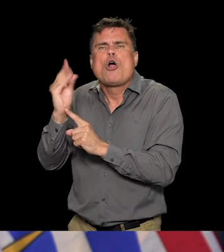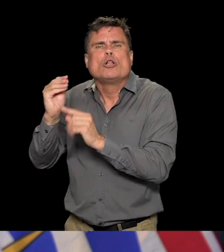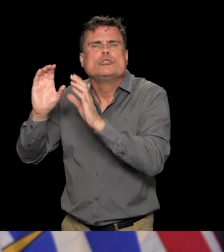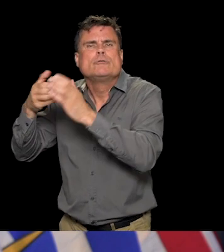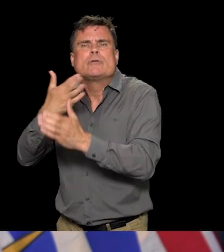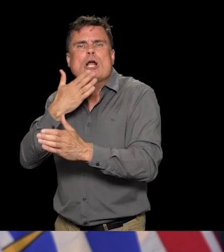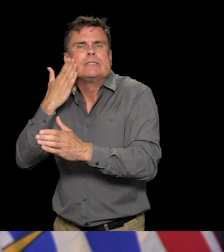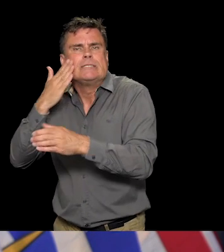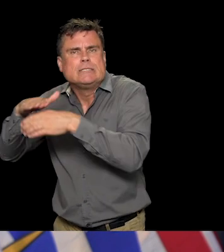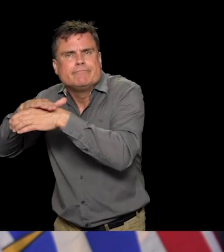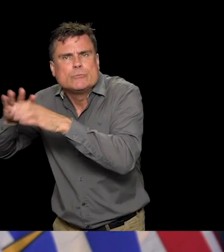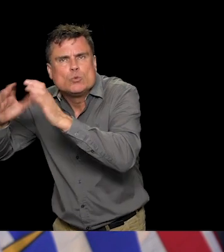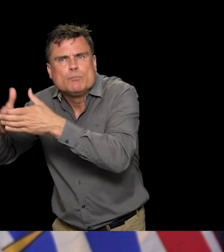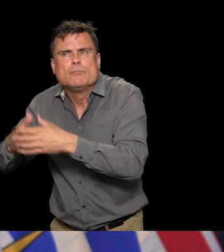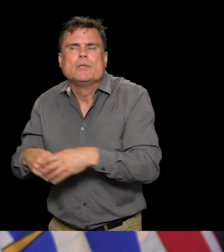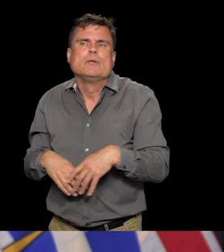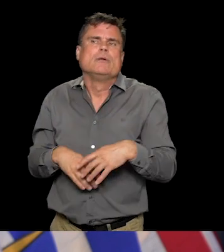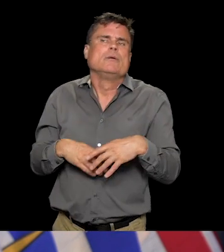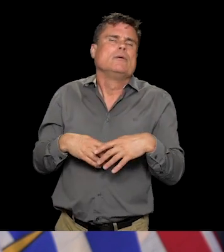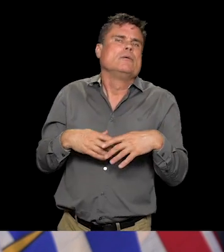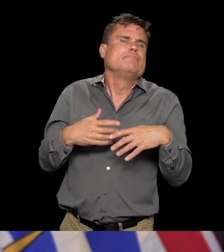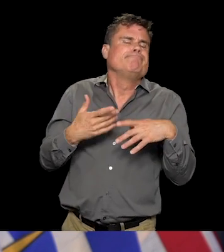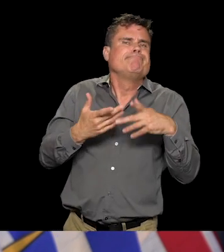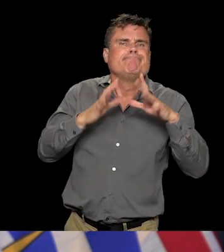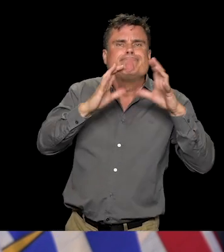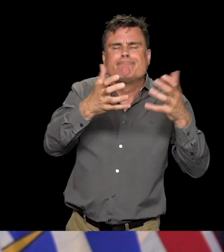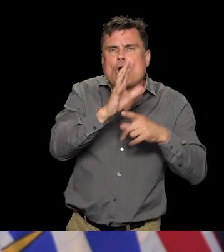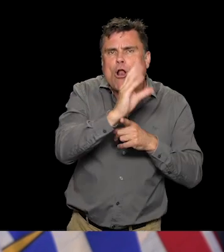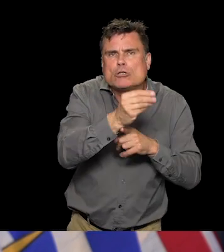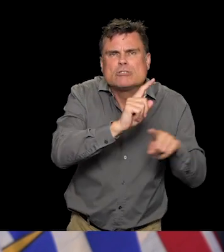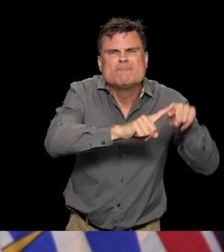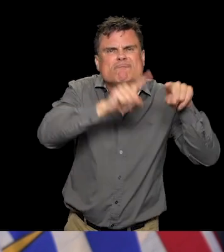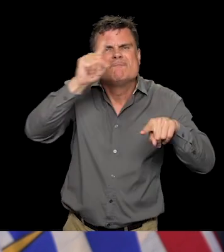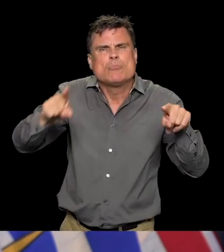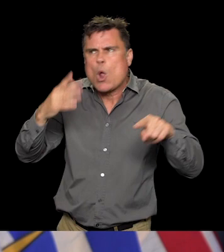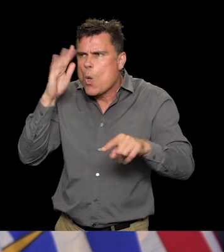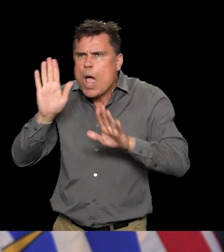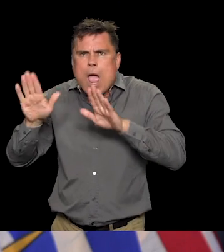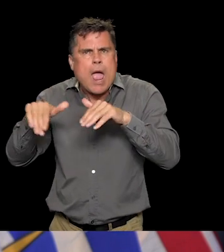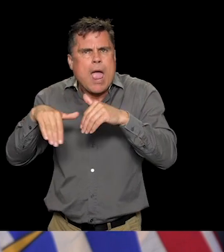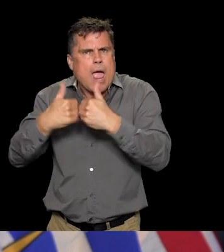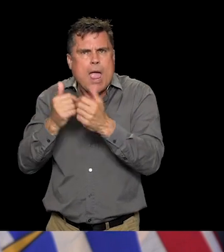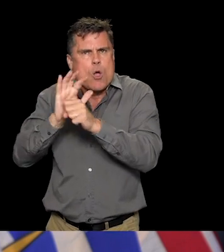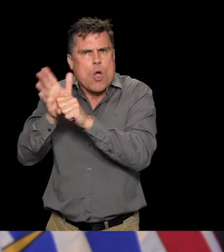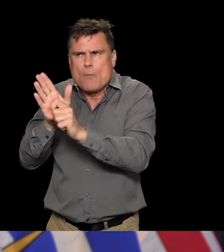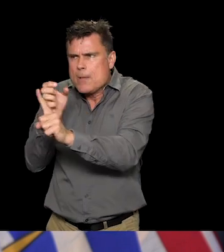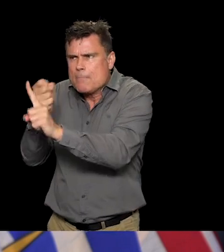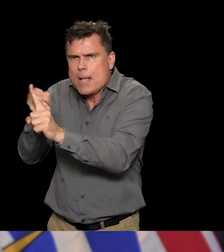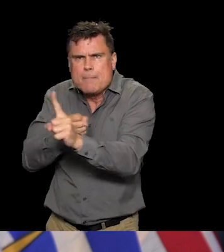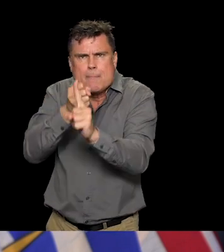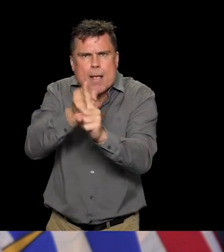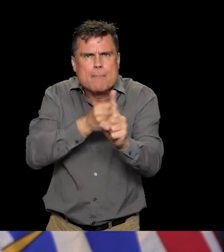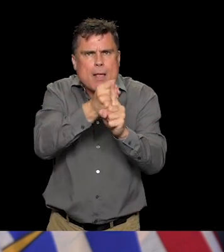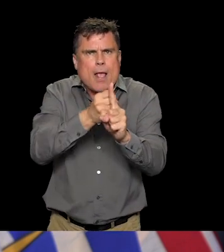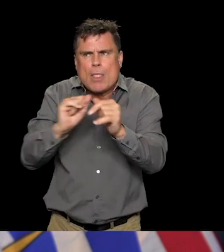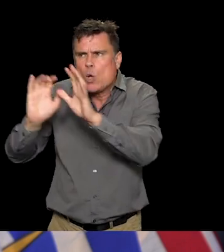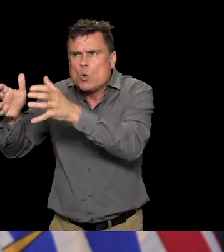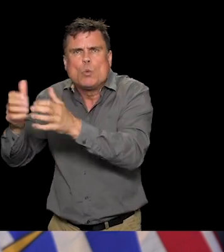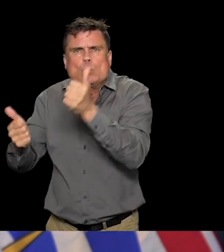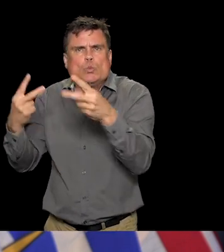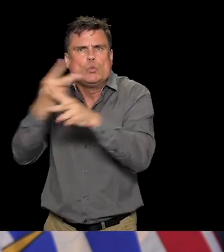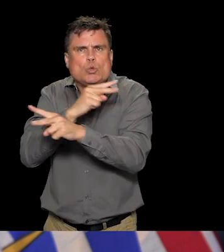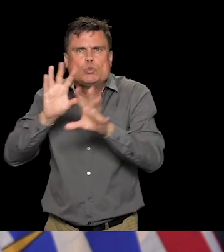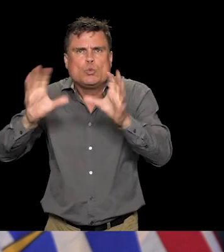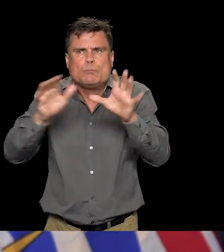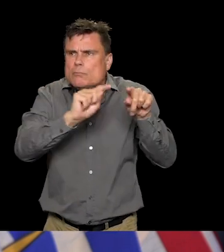at and how you respond to critics who say that it's a disservice not to have that information. We absolutely agree with that and that's